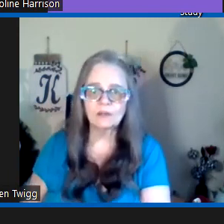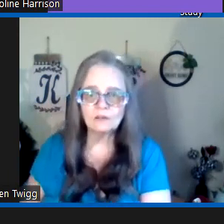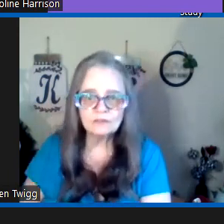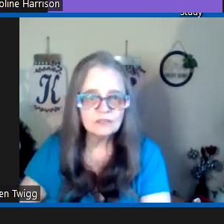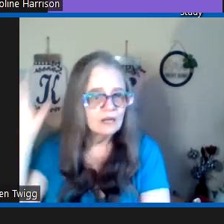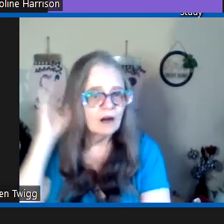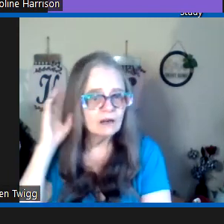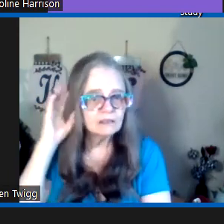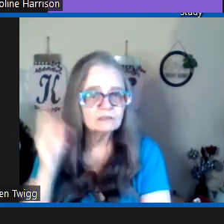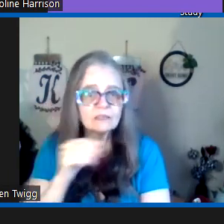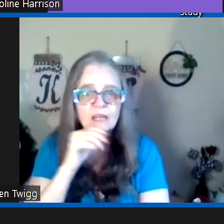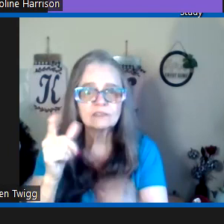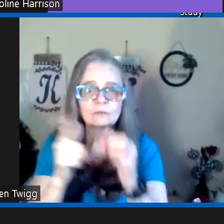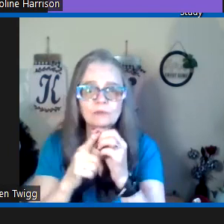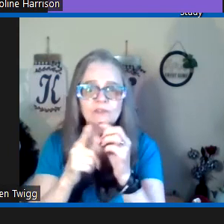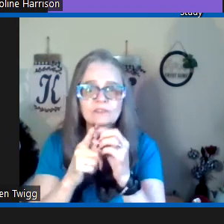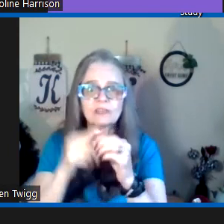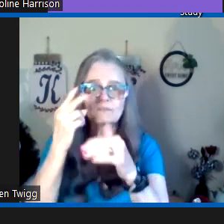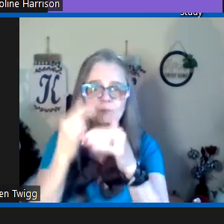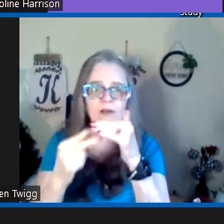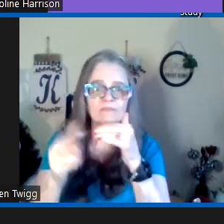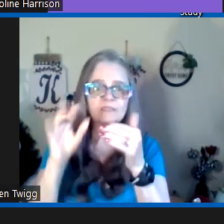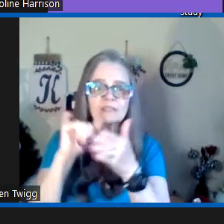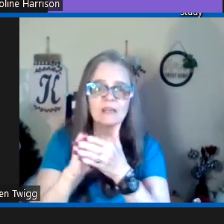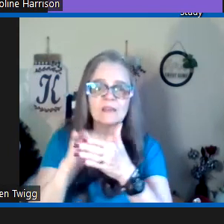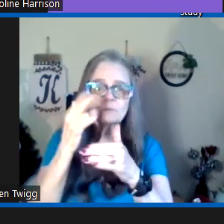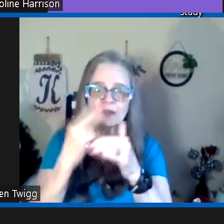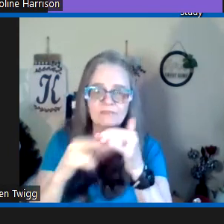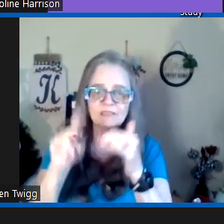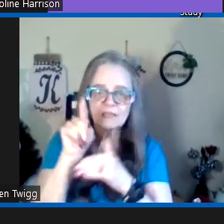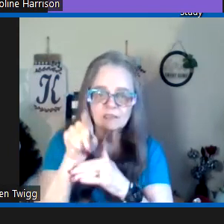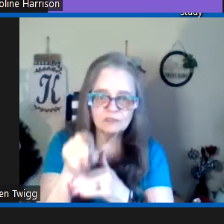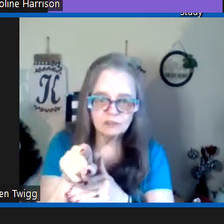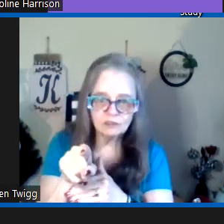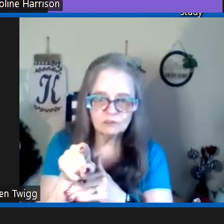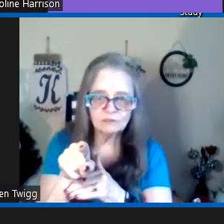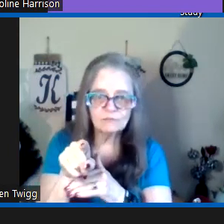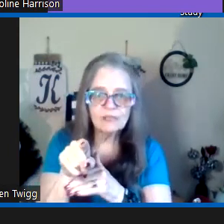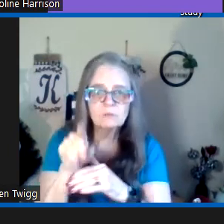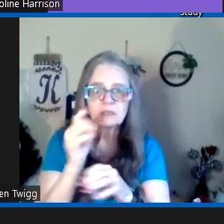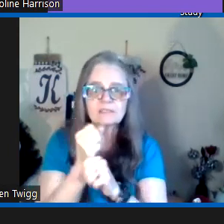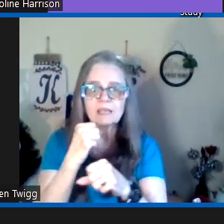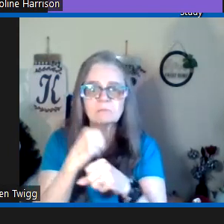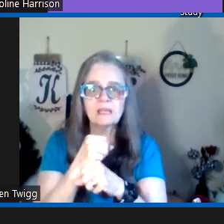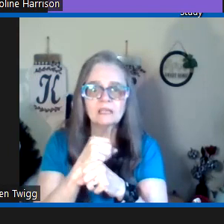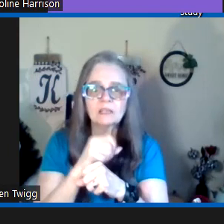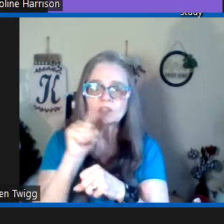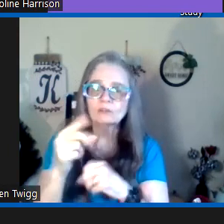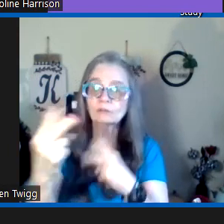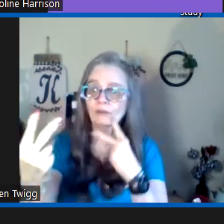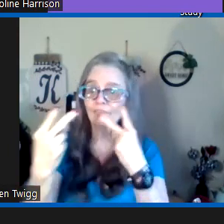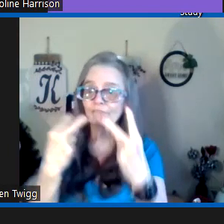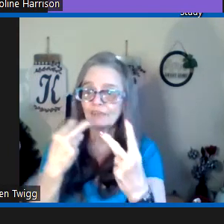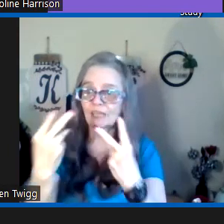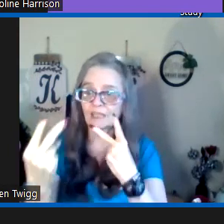lord of hosts hearken not the words of the prophets that prophesy unto you because they make